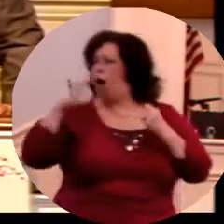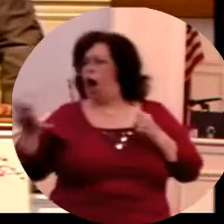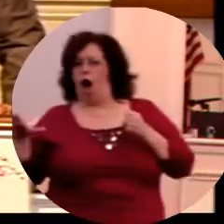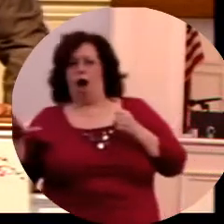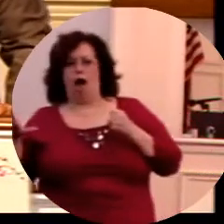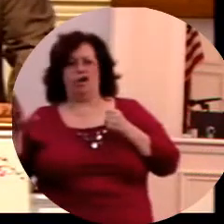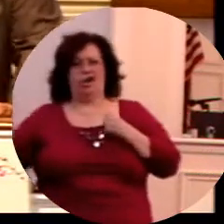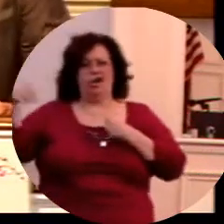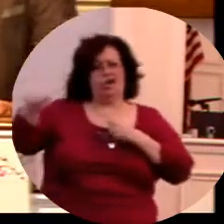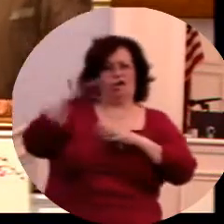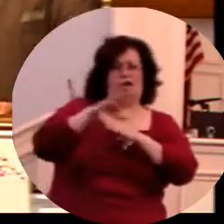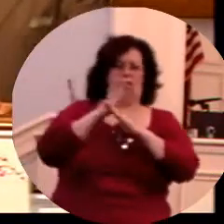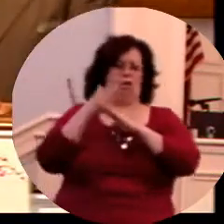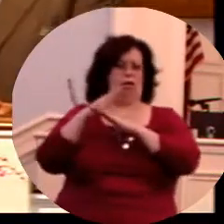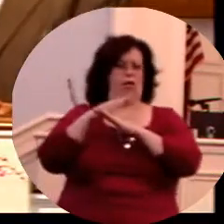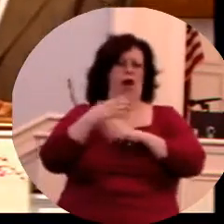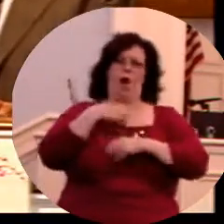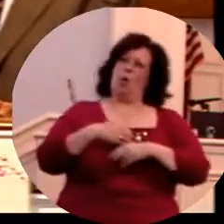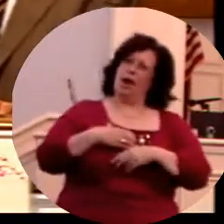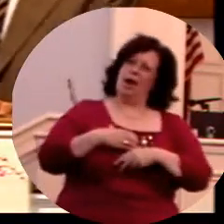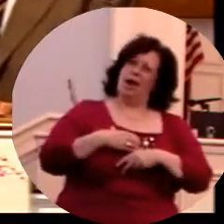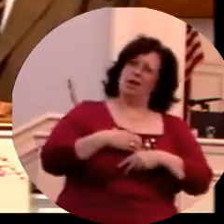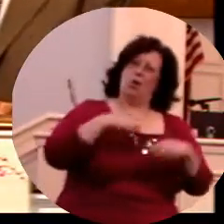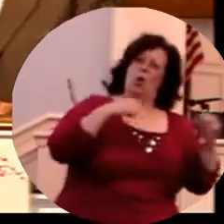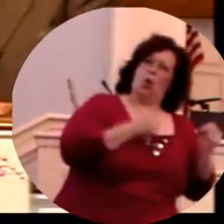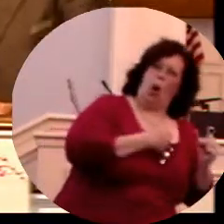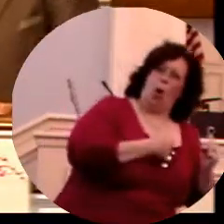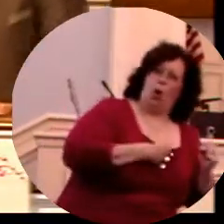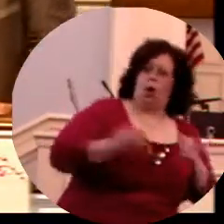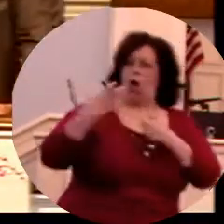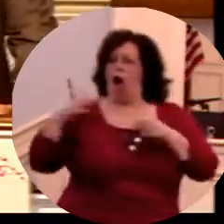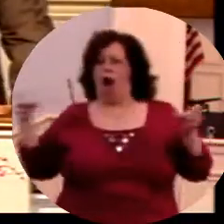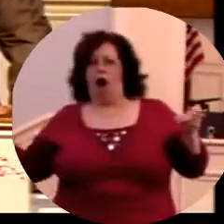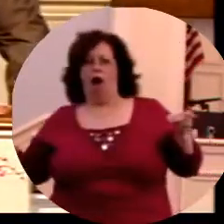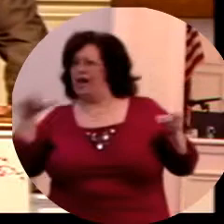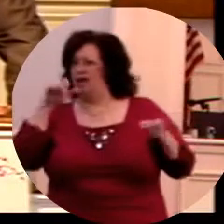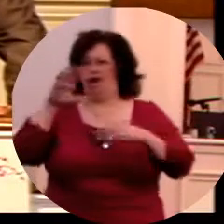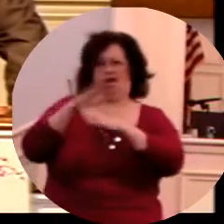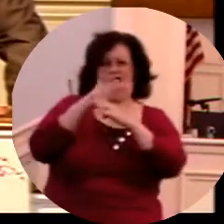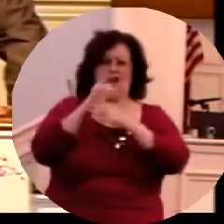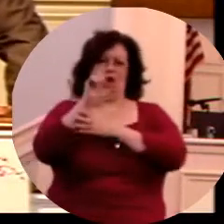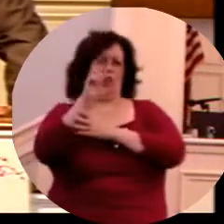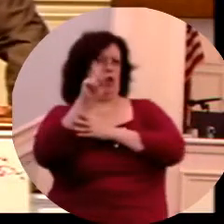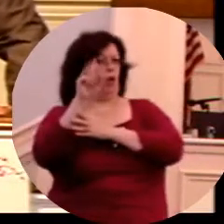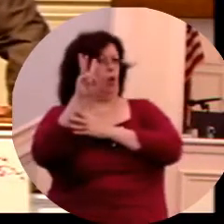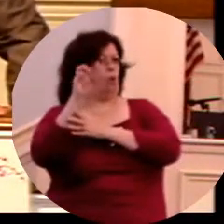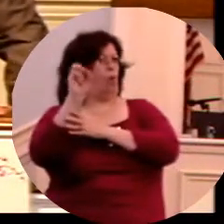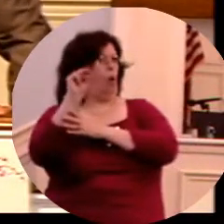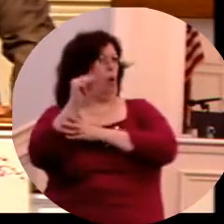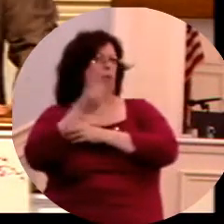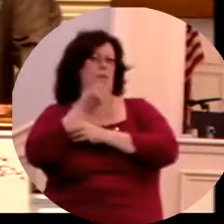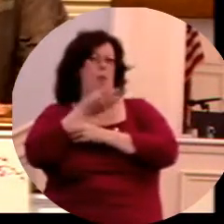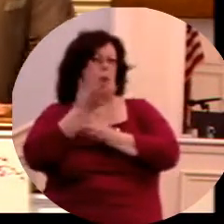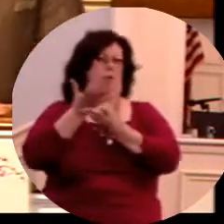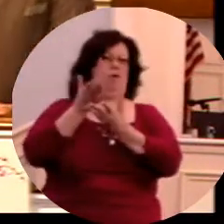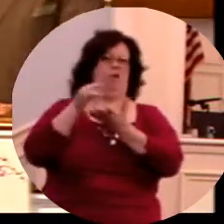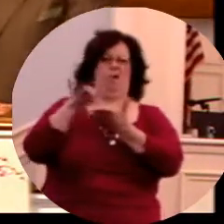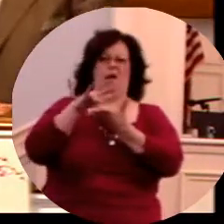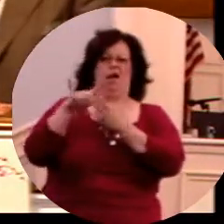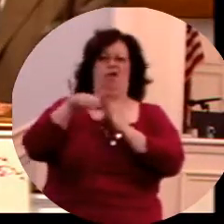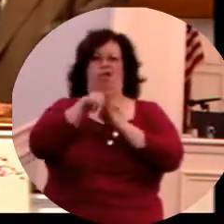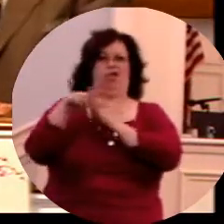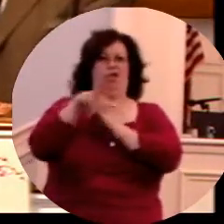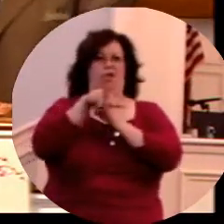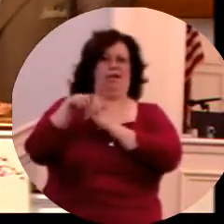cold nor hot. I would that thou were cold or hot. So then, because thou art lukewarm, and neither